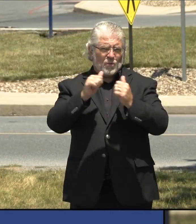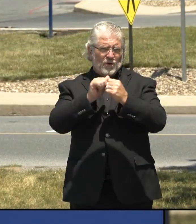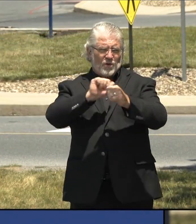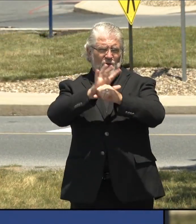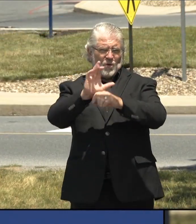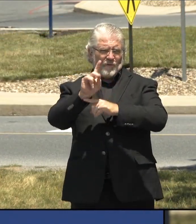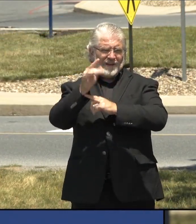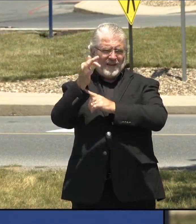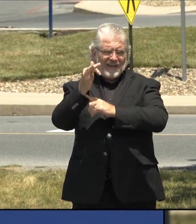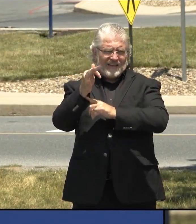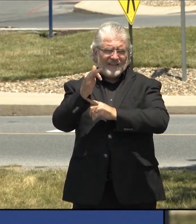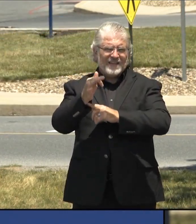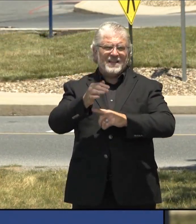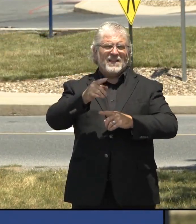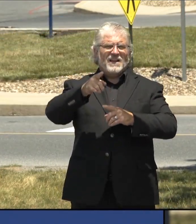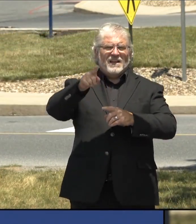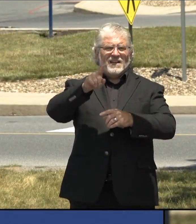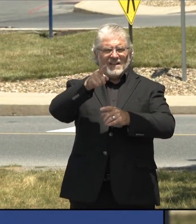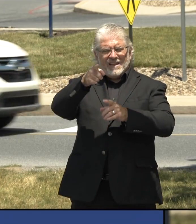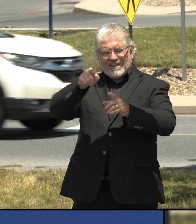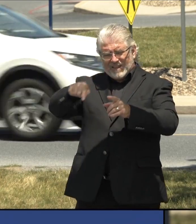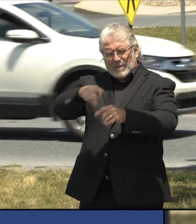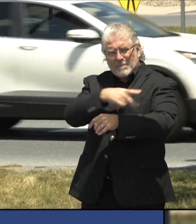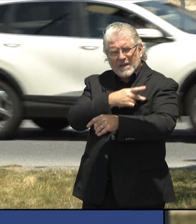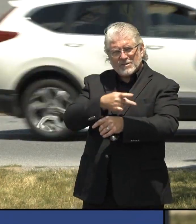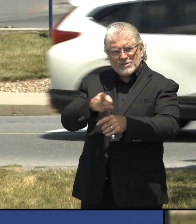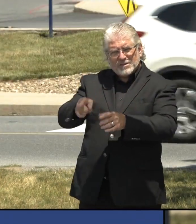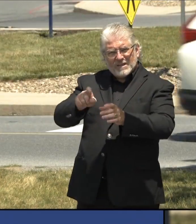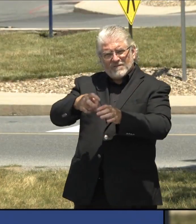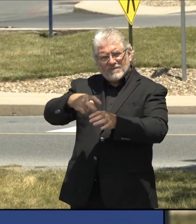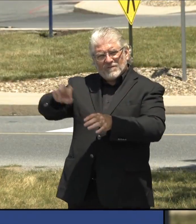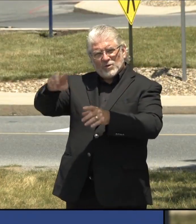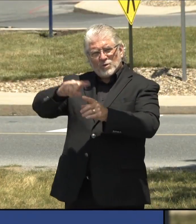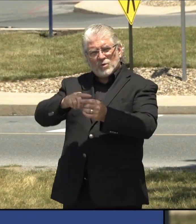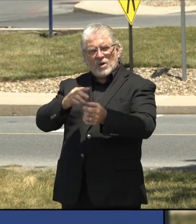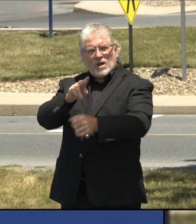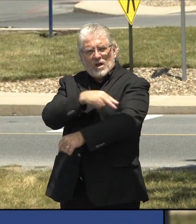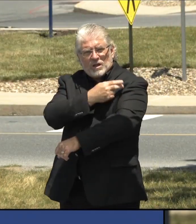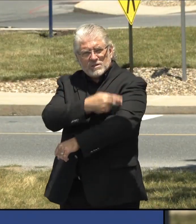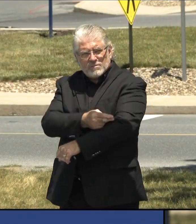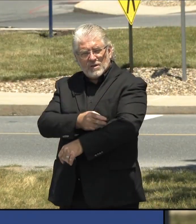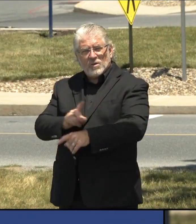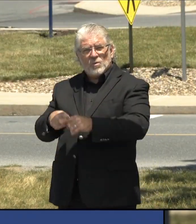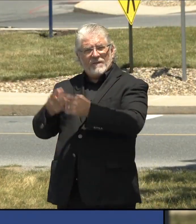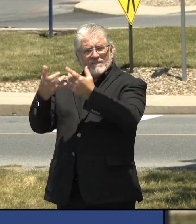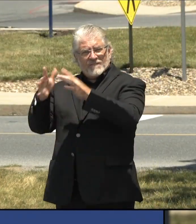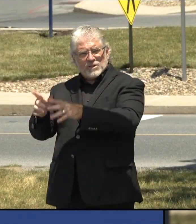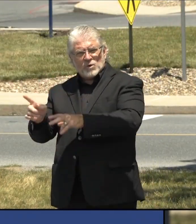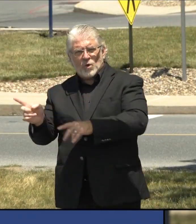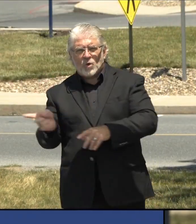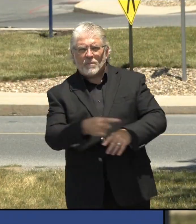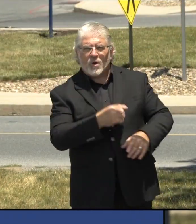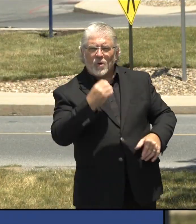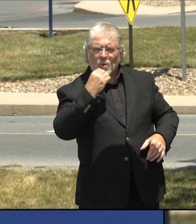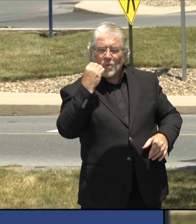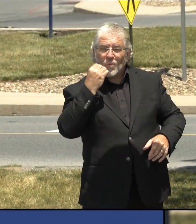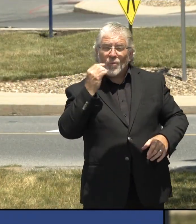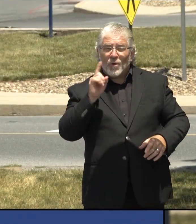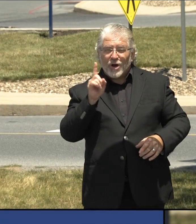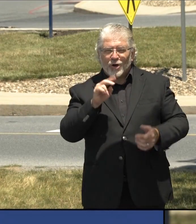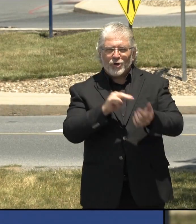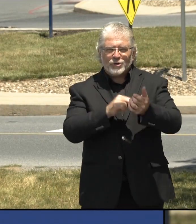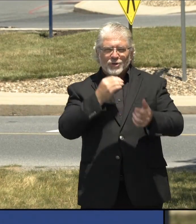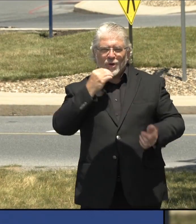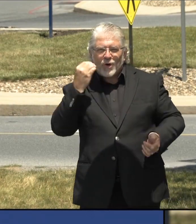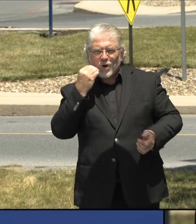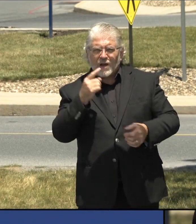would be transferred to the hospital. When that patient was better, they would go home, which would be to their facility. And then we would work with them in order